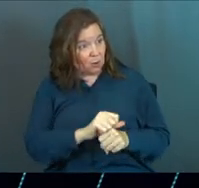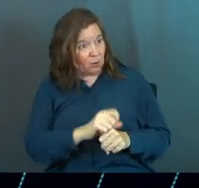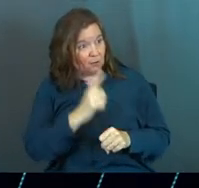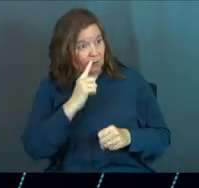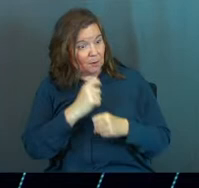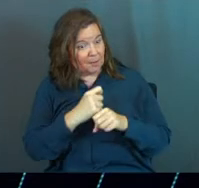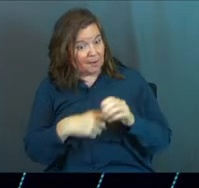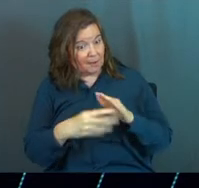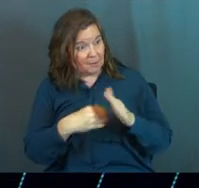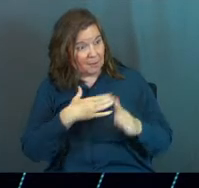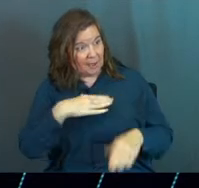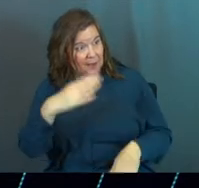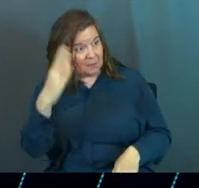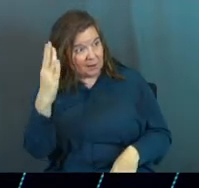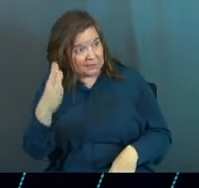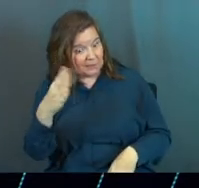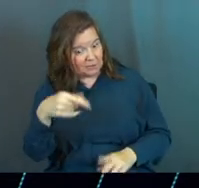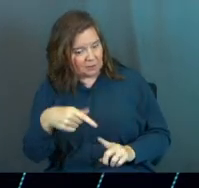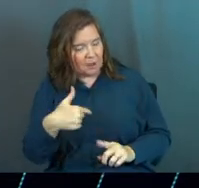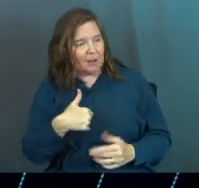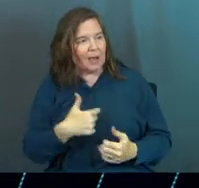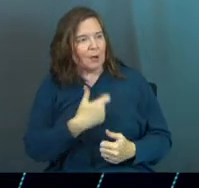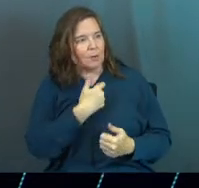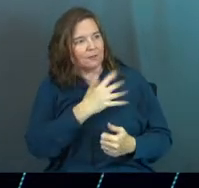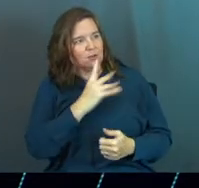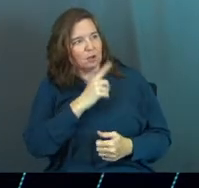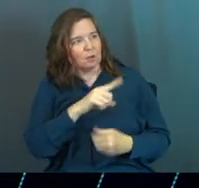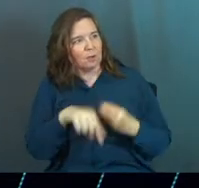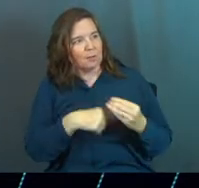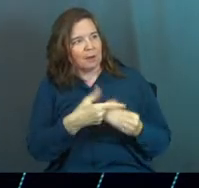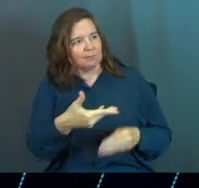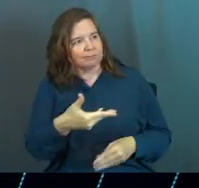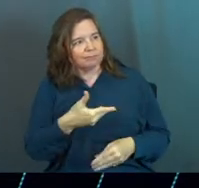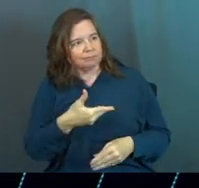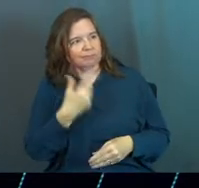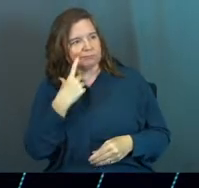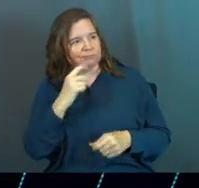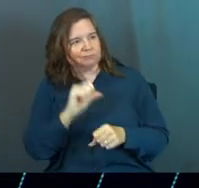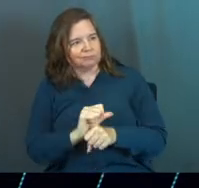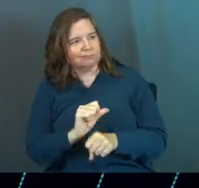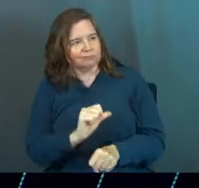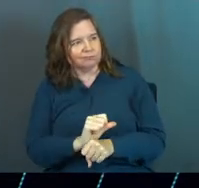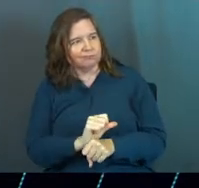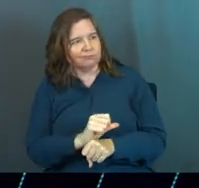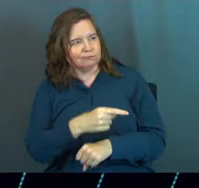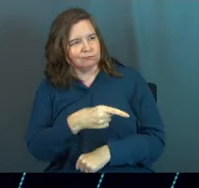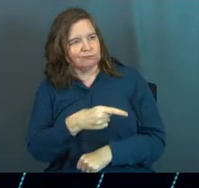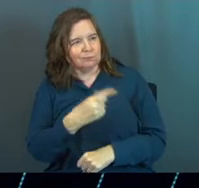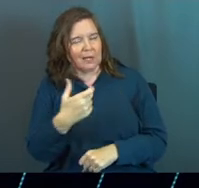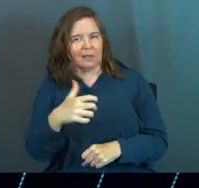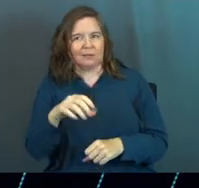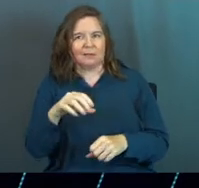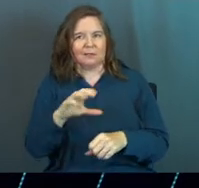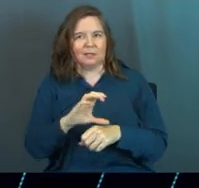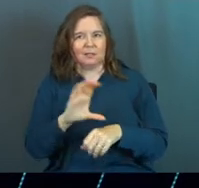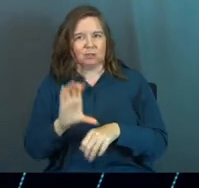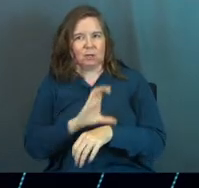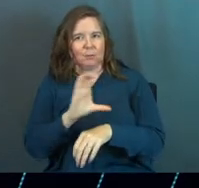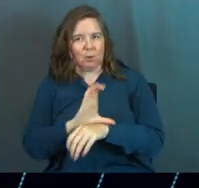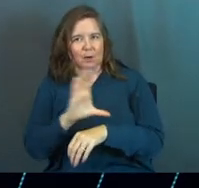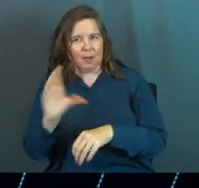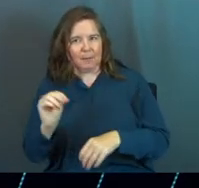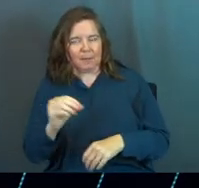to my presentation, I would love to talk to you this week. He's like, we've got some job openings over at this computer